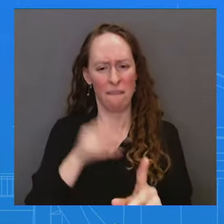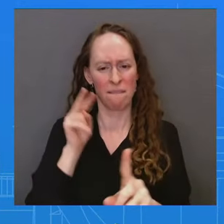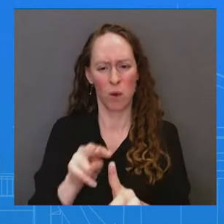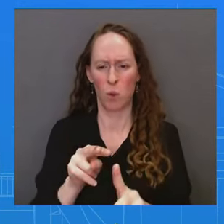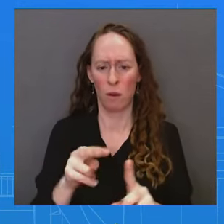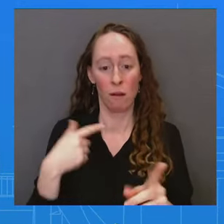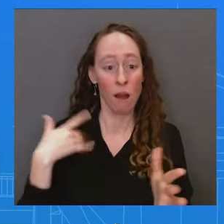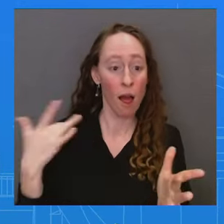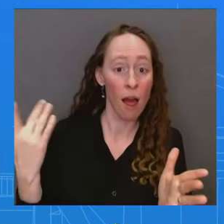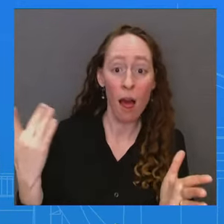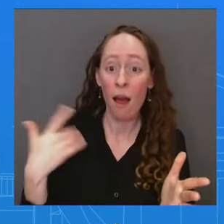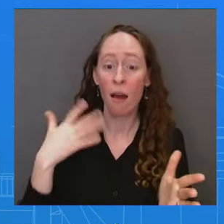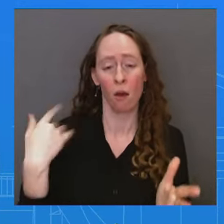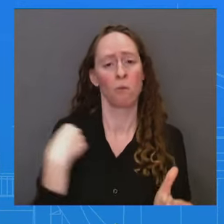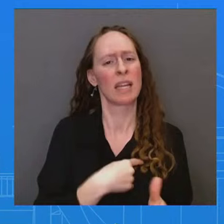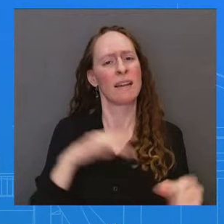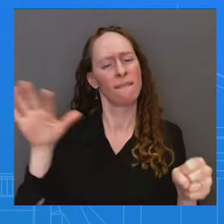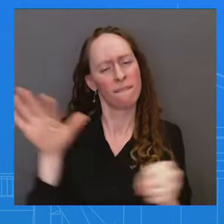as they defend themselves.